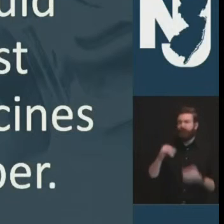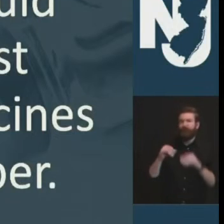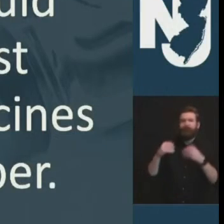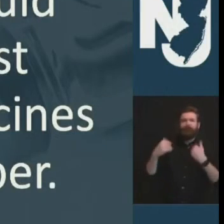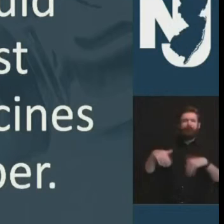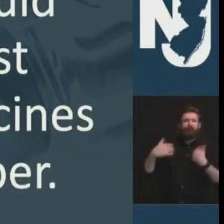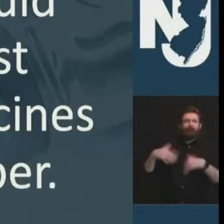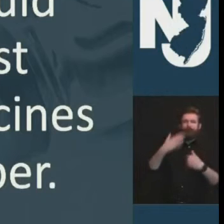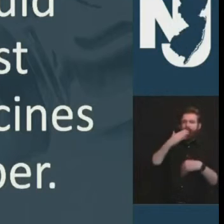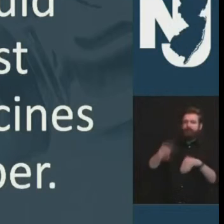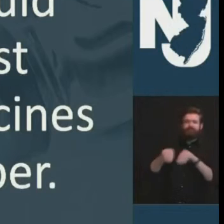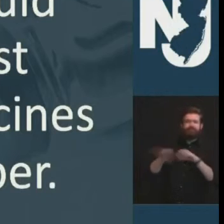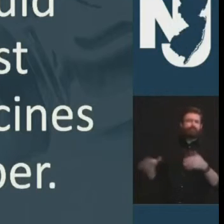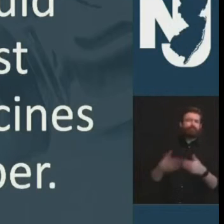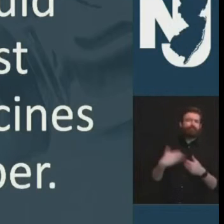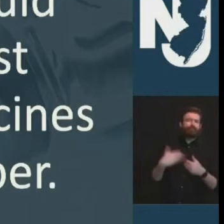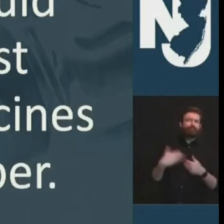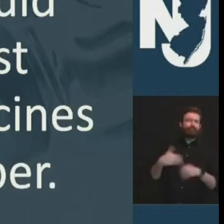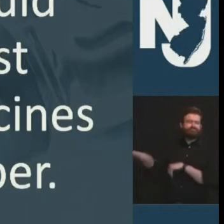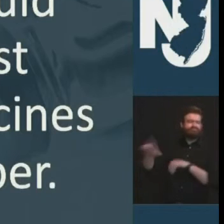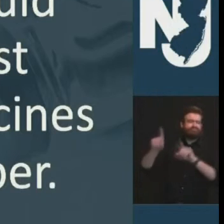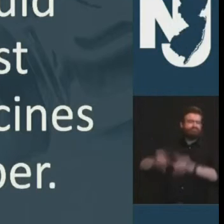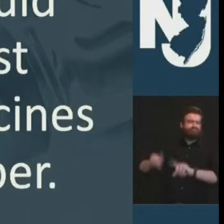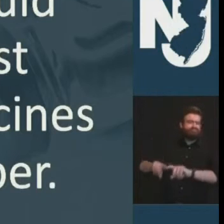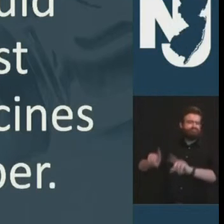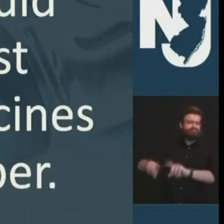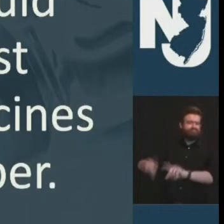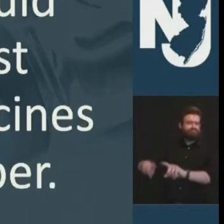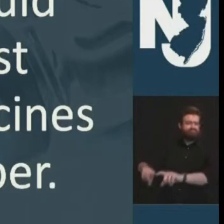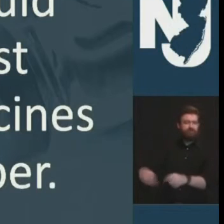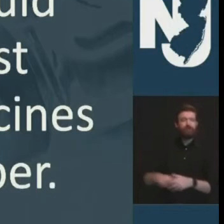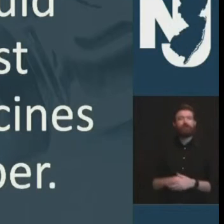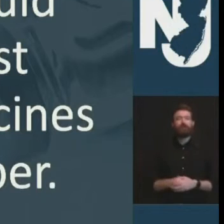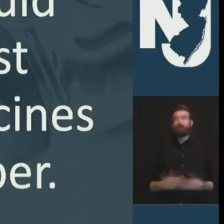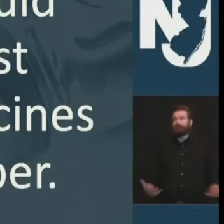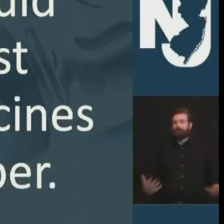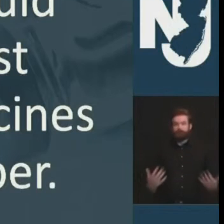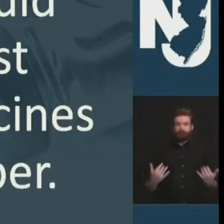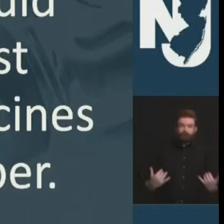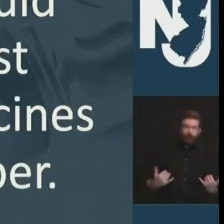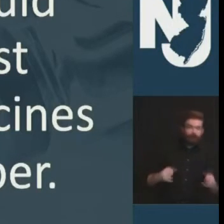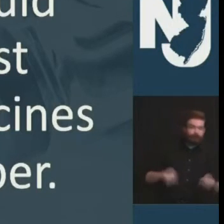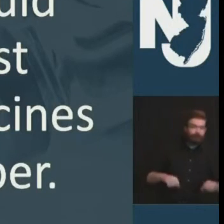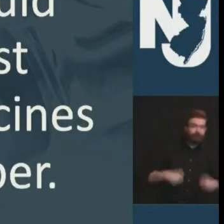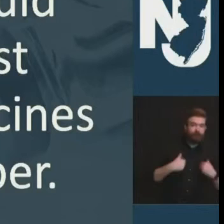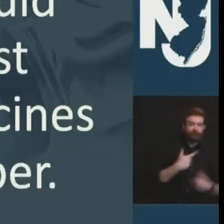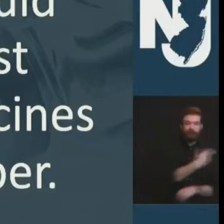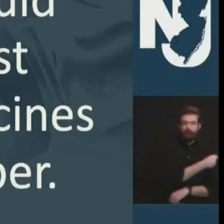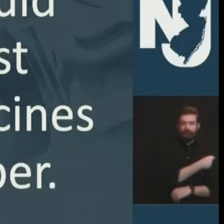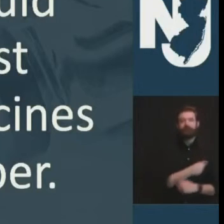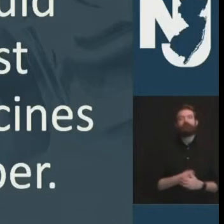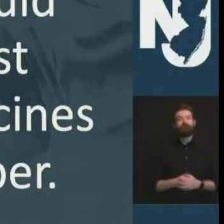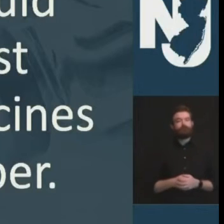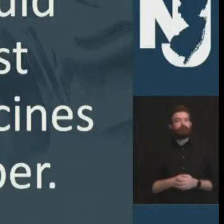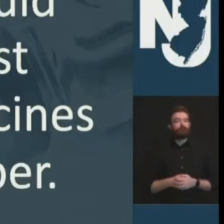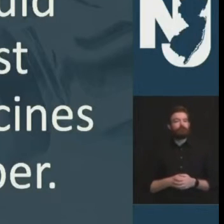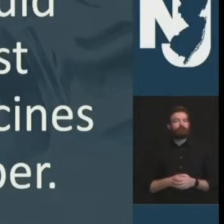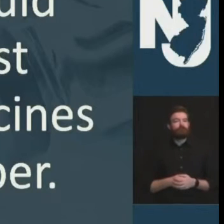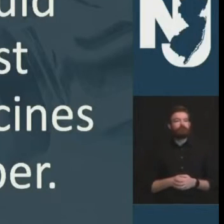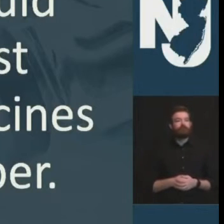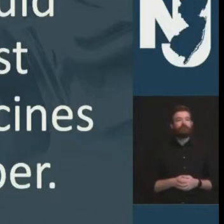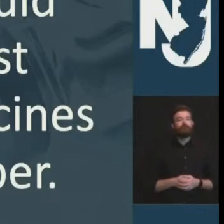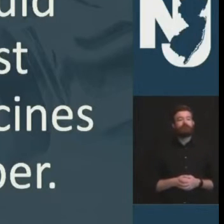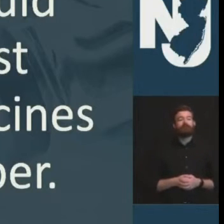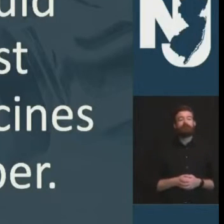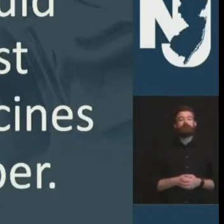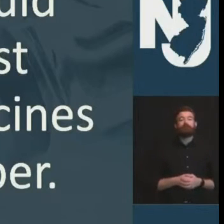of a vaccine we encourage please to get tested especially if you've been in a crowded indoor group setting where others